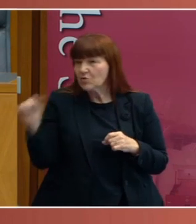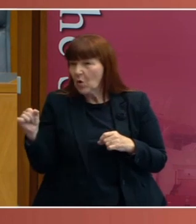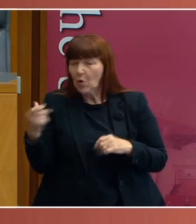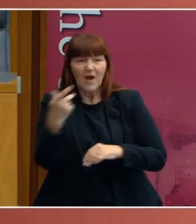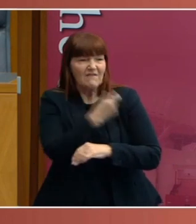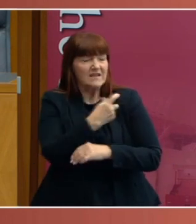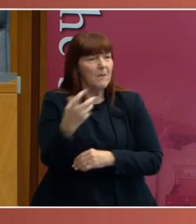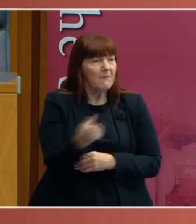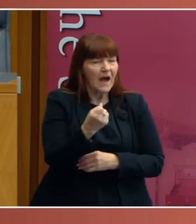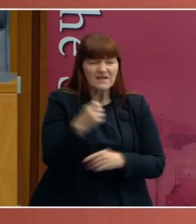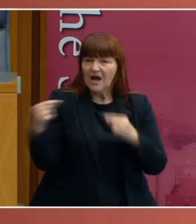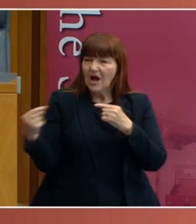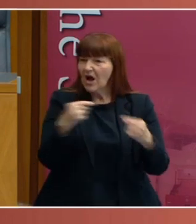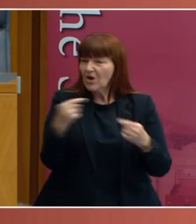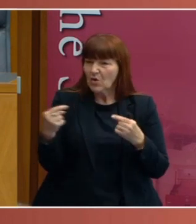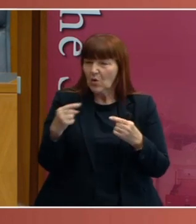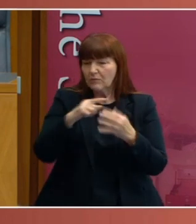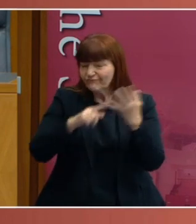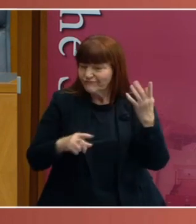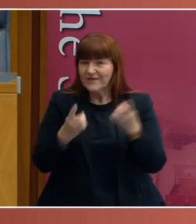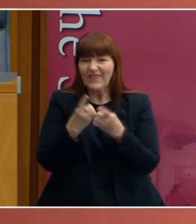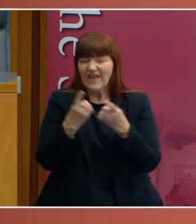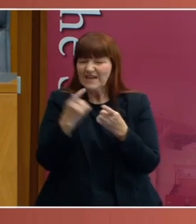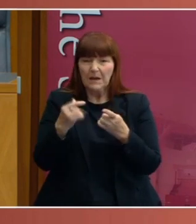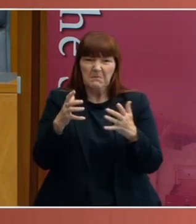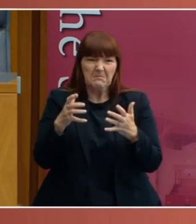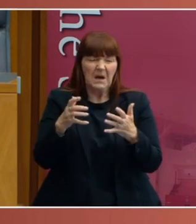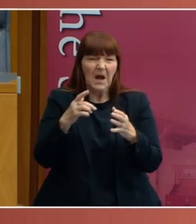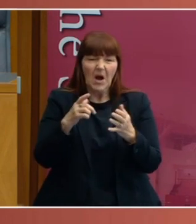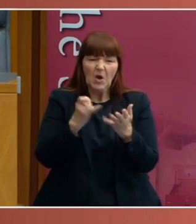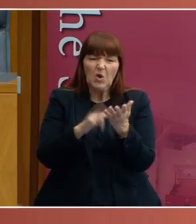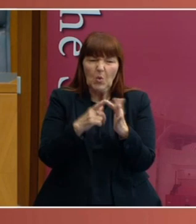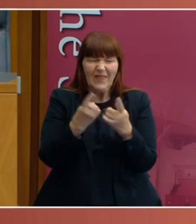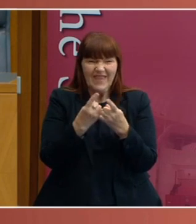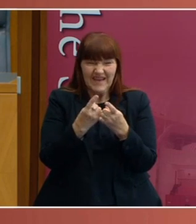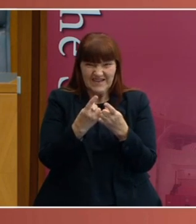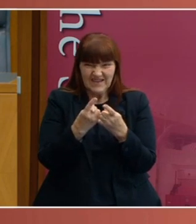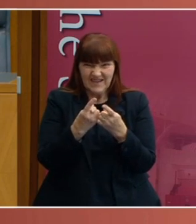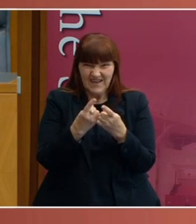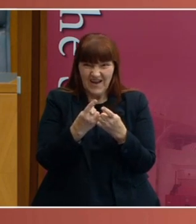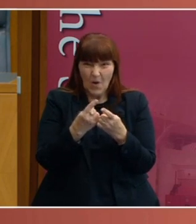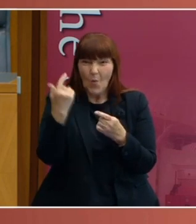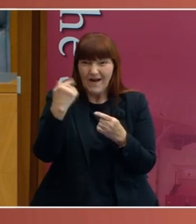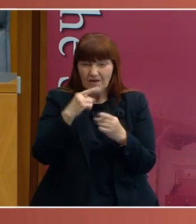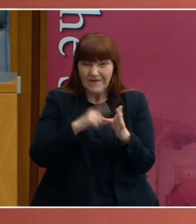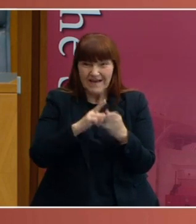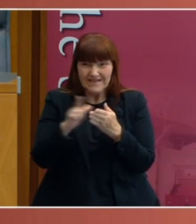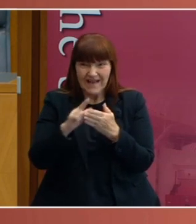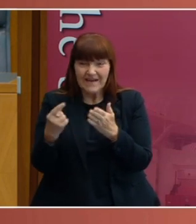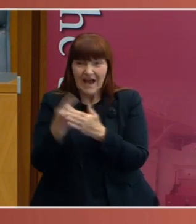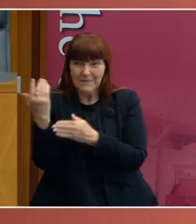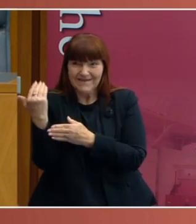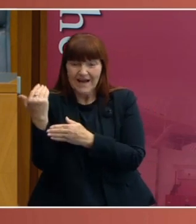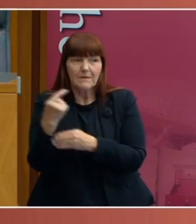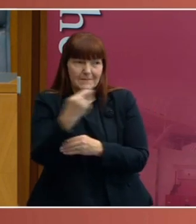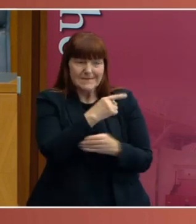and quack cures. Everything that happened 100 years later happened back then. It is astonishing, once you start reading the